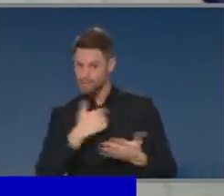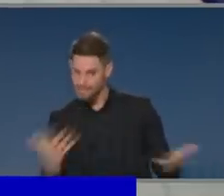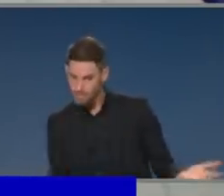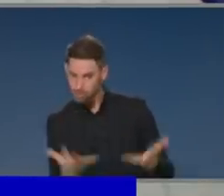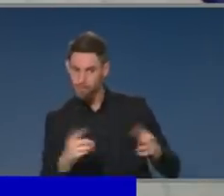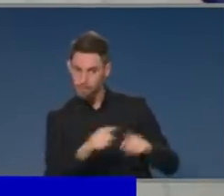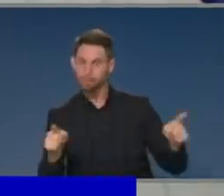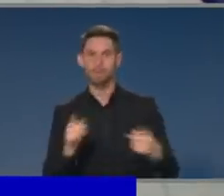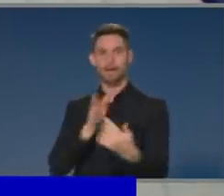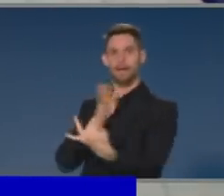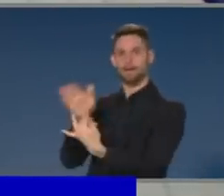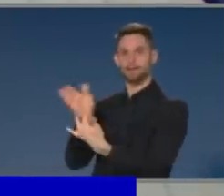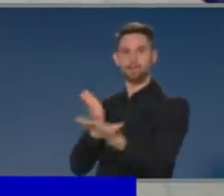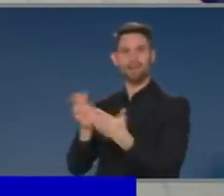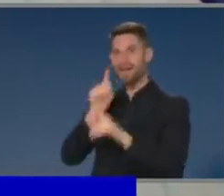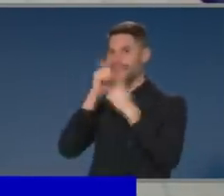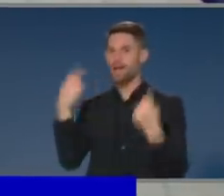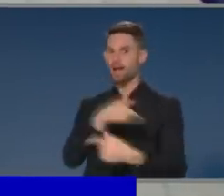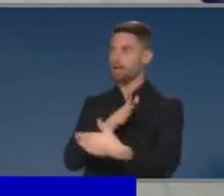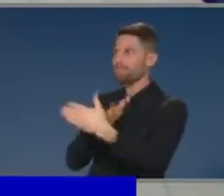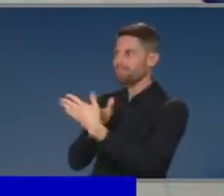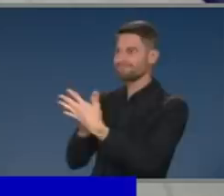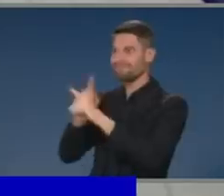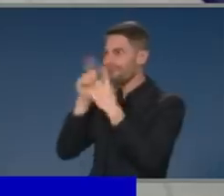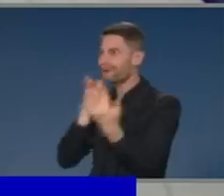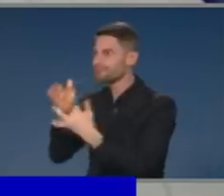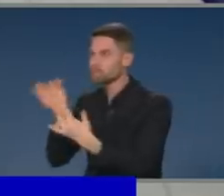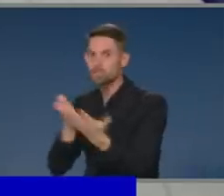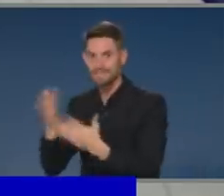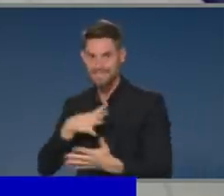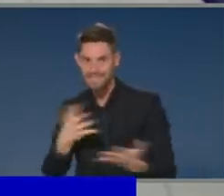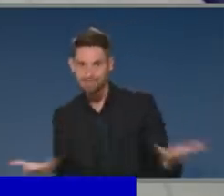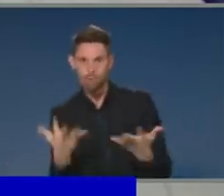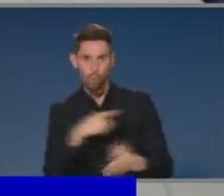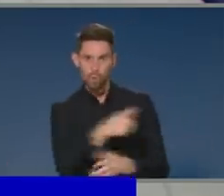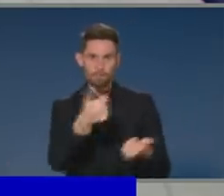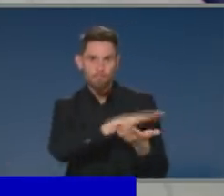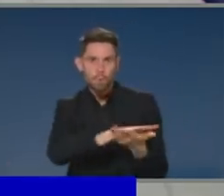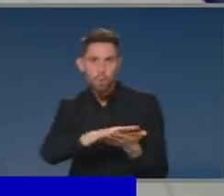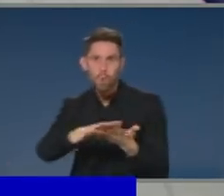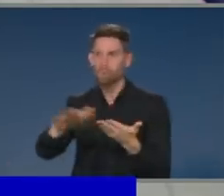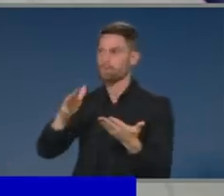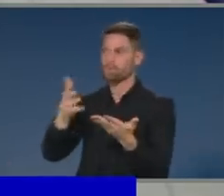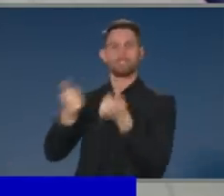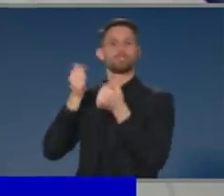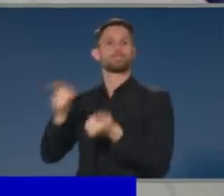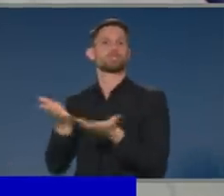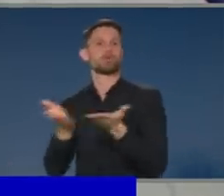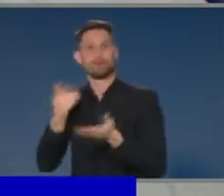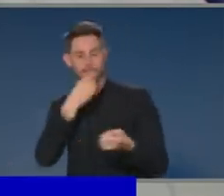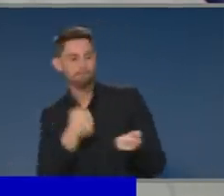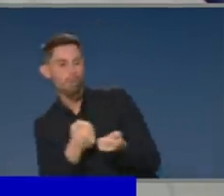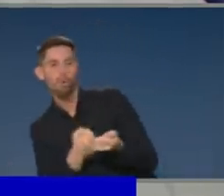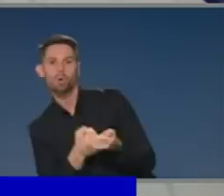has said, the fact we will have a comms campaign which will really seek to normalise help-seeking behaviour. That's something we've really got to get to.